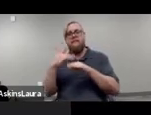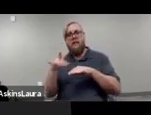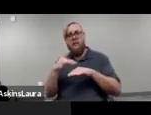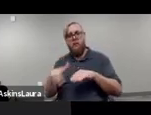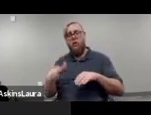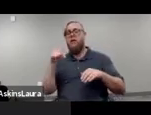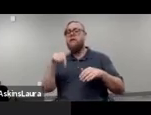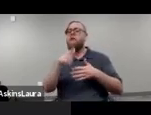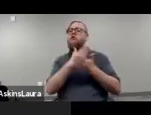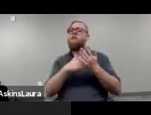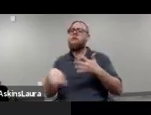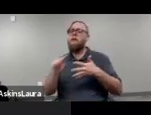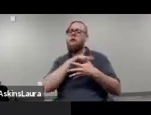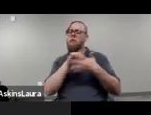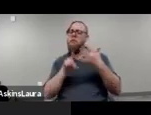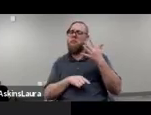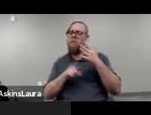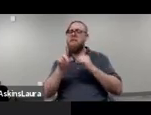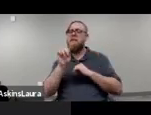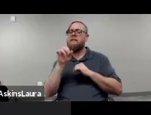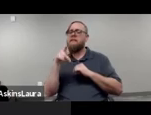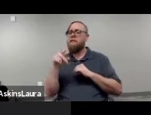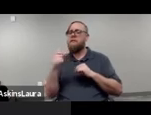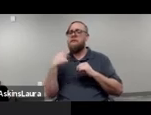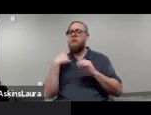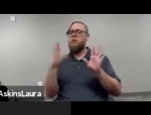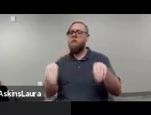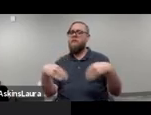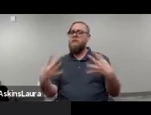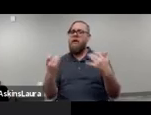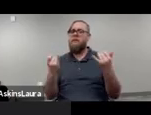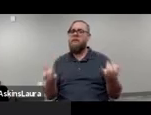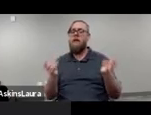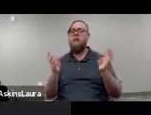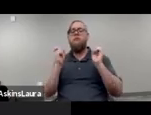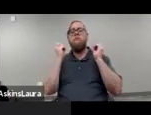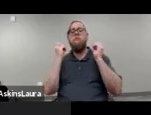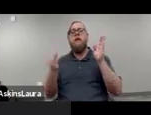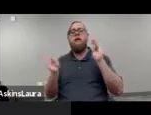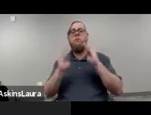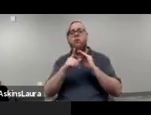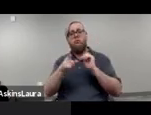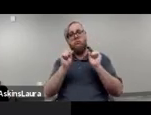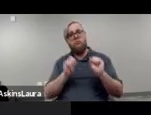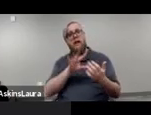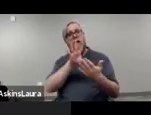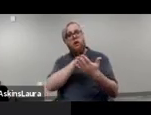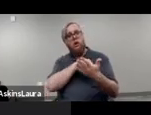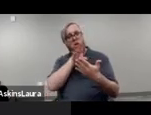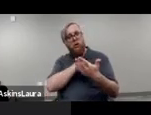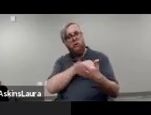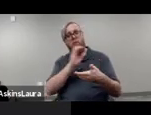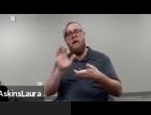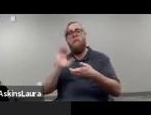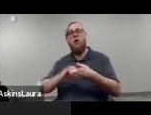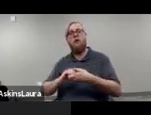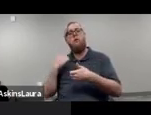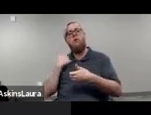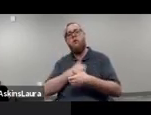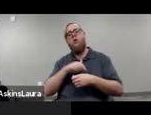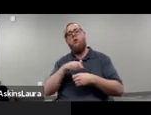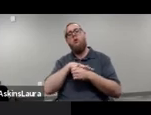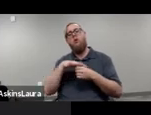Again, these are just some of the tips I wanted to bring to you today. There are many more that you can learn by partnering with our local disability